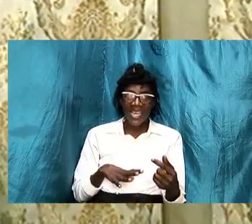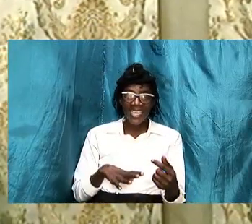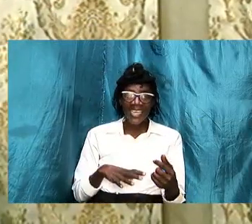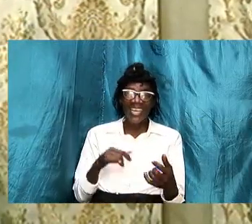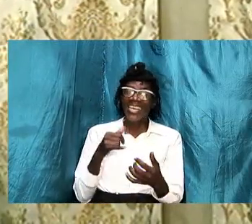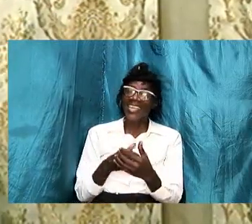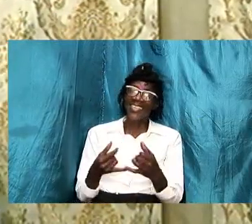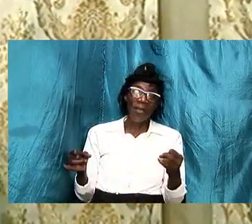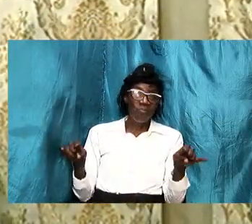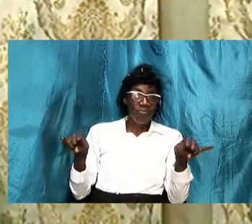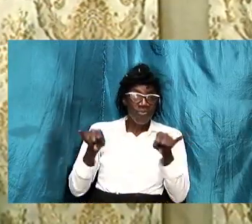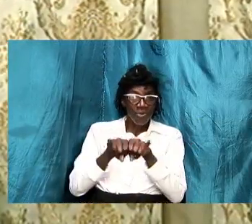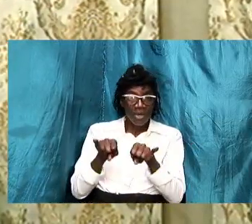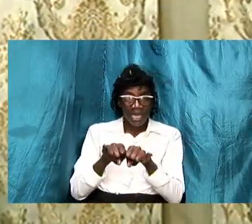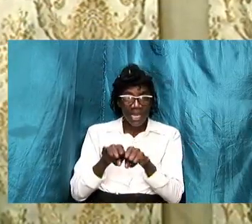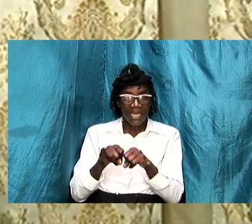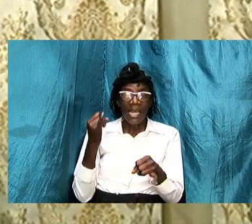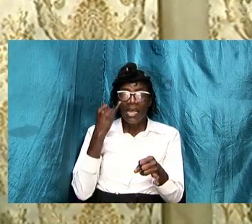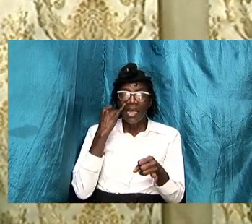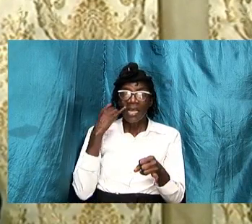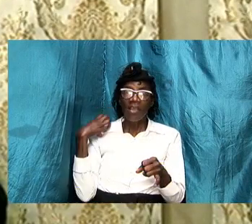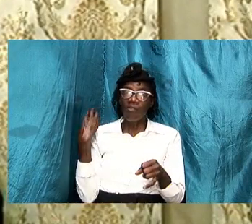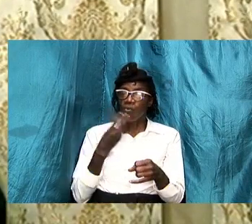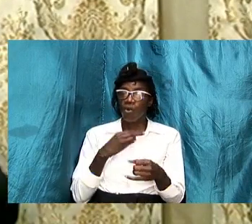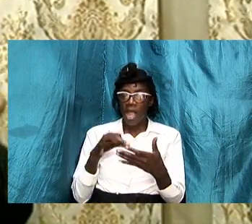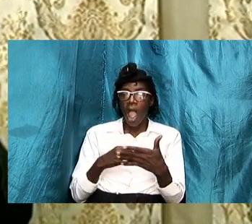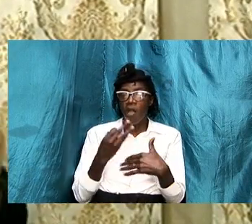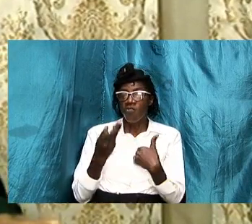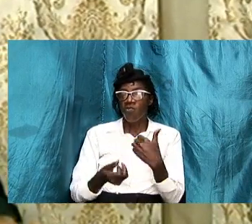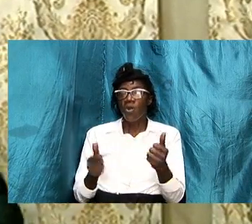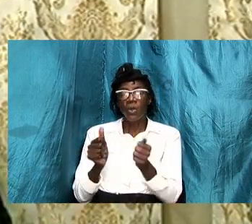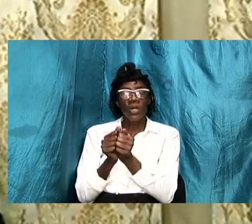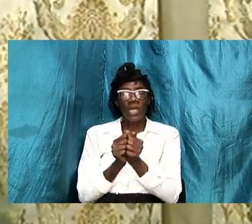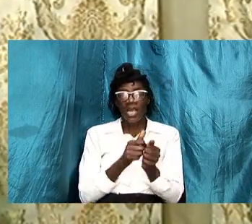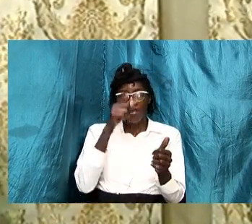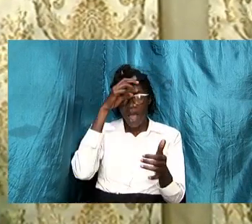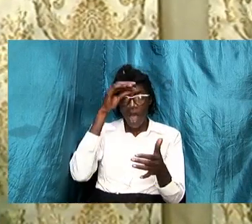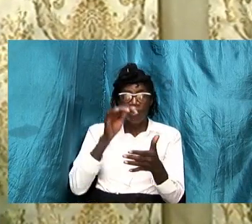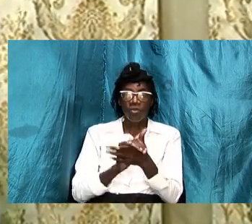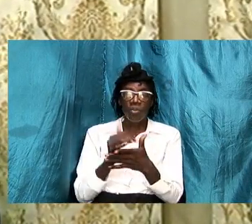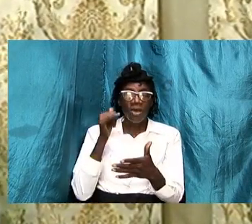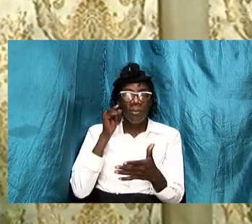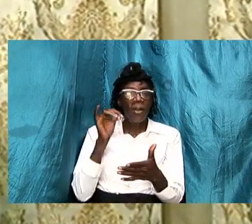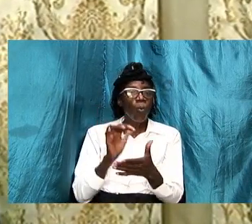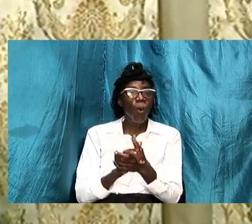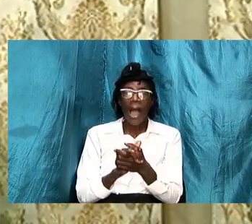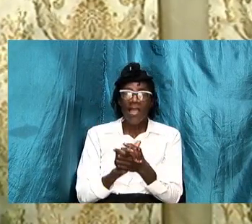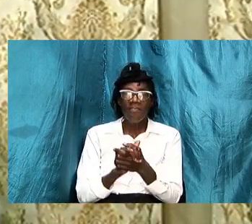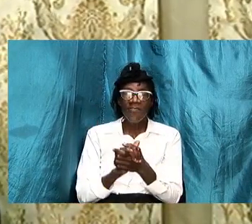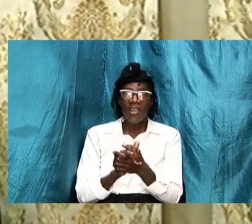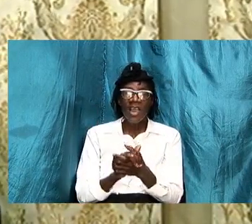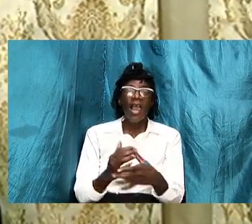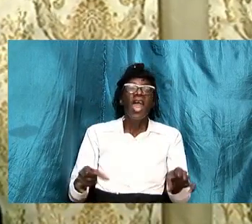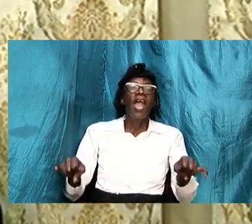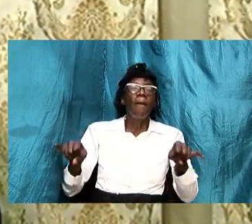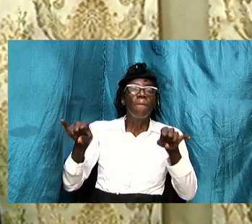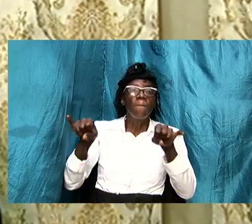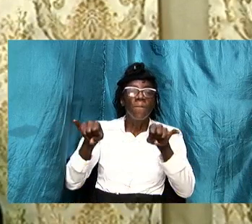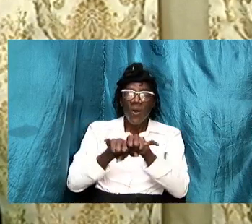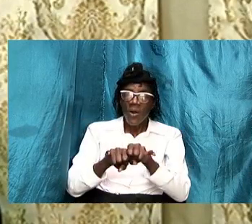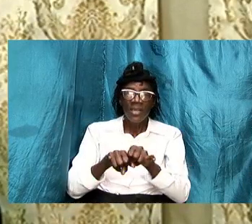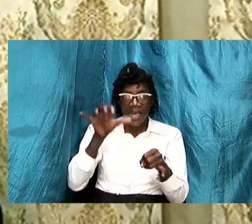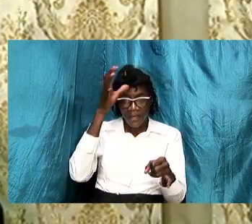important if we are going to flow together as husbands and wife it is important men that we